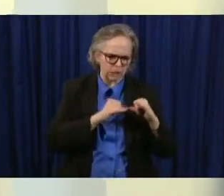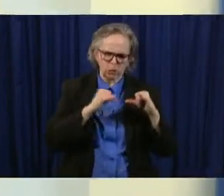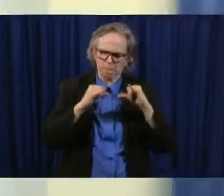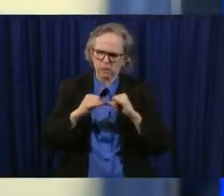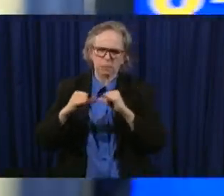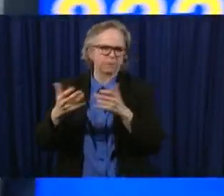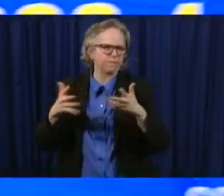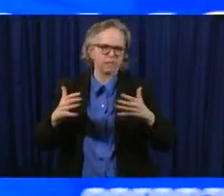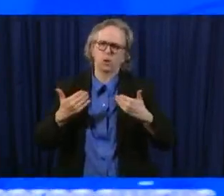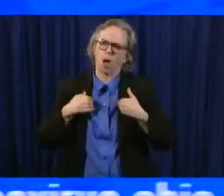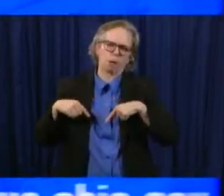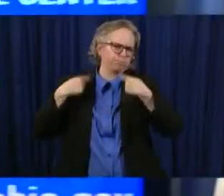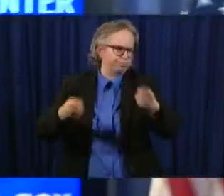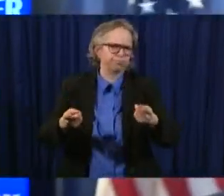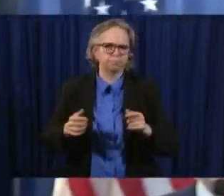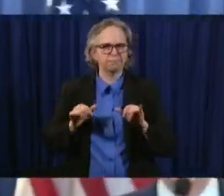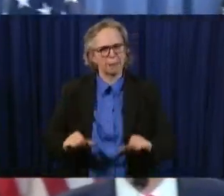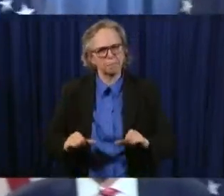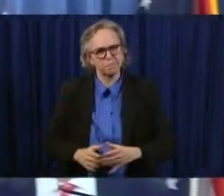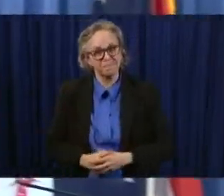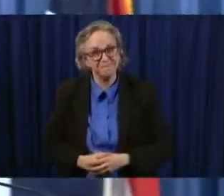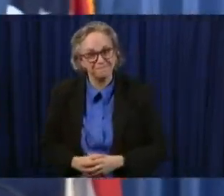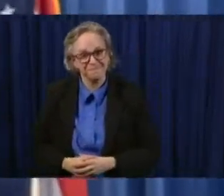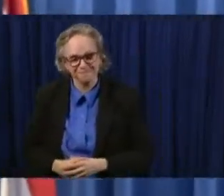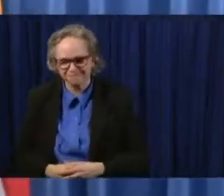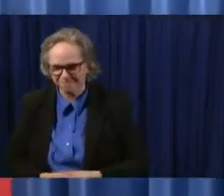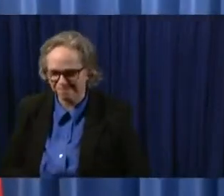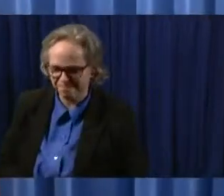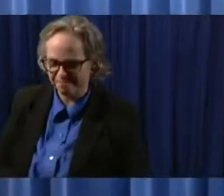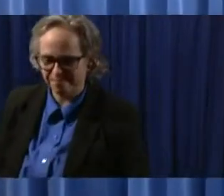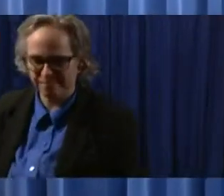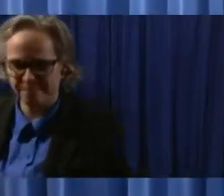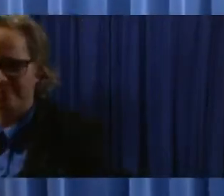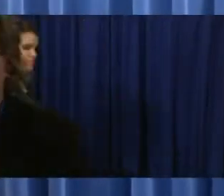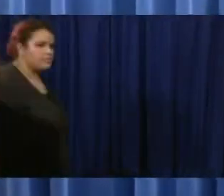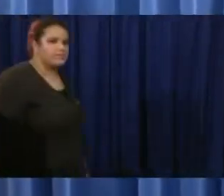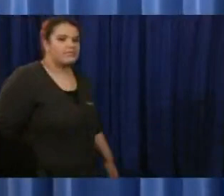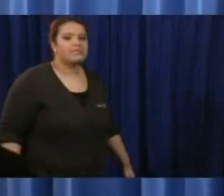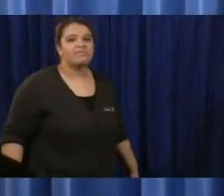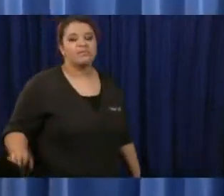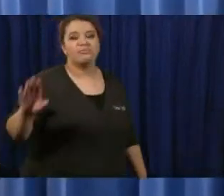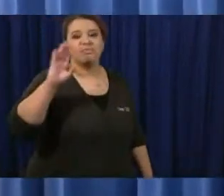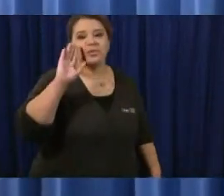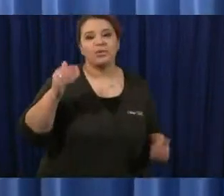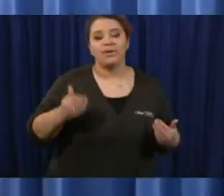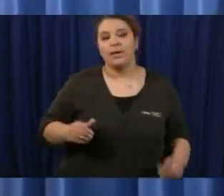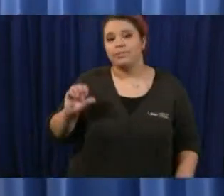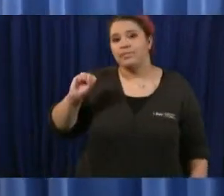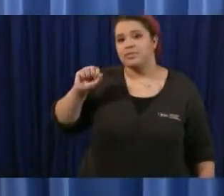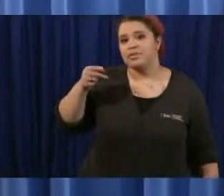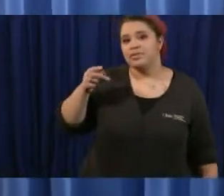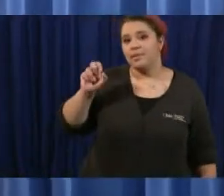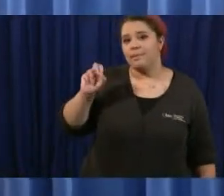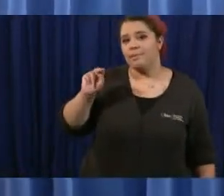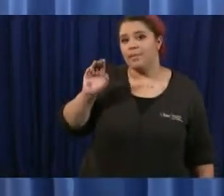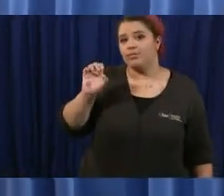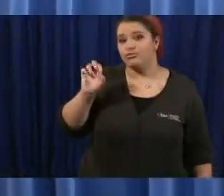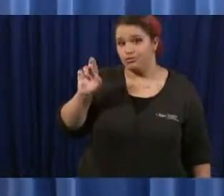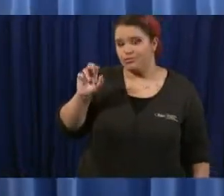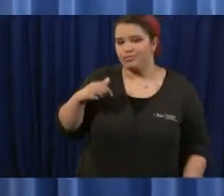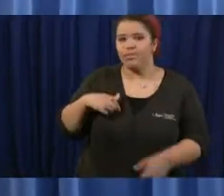you mr hickey with hannah news service and this question is for the governor